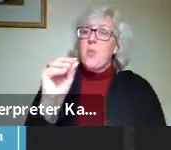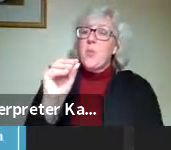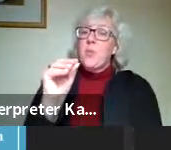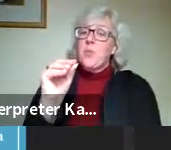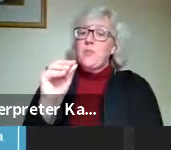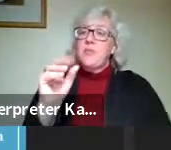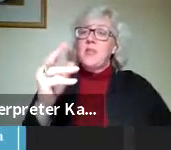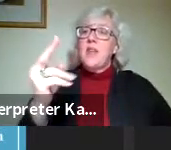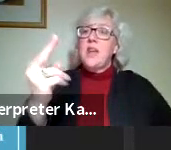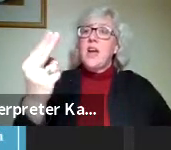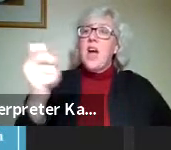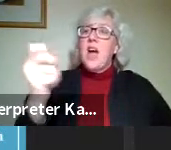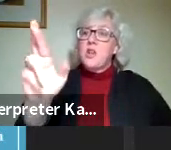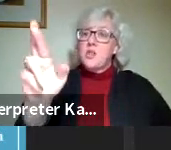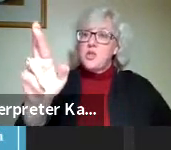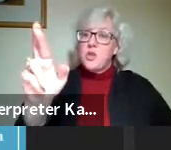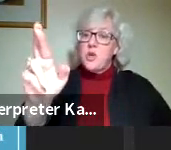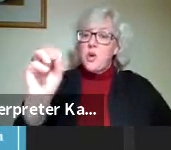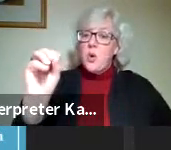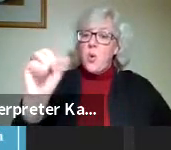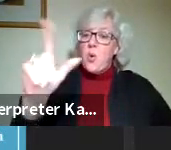Hunter O'Loughlin,